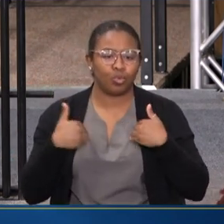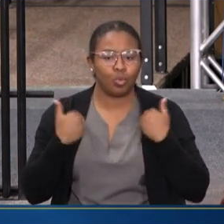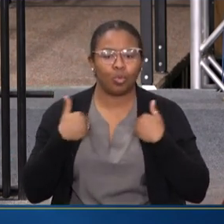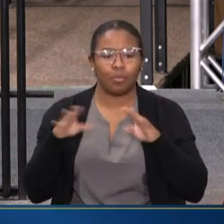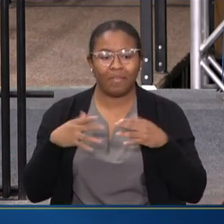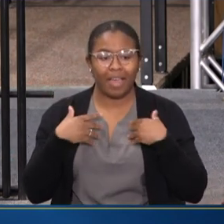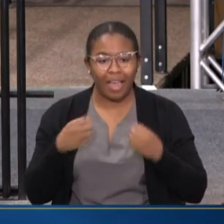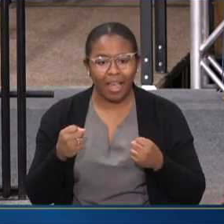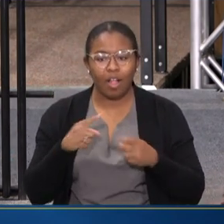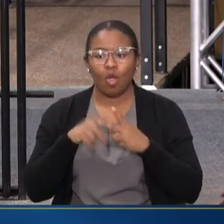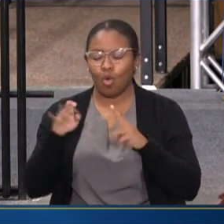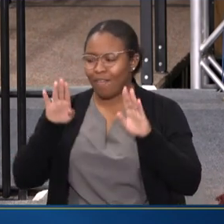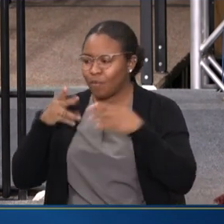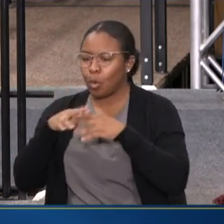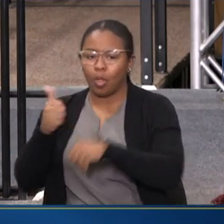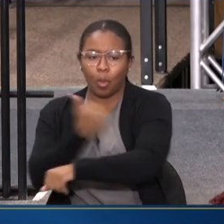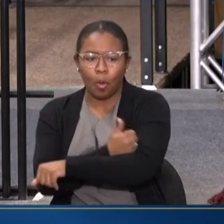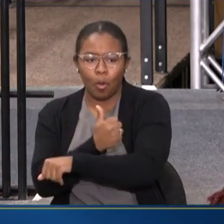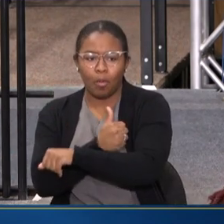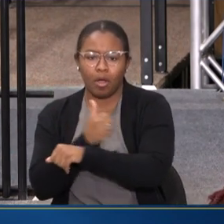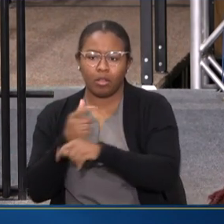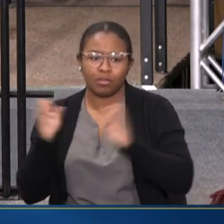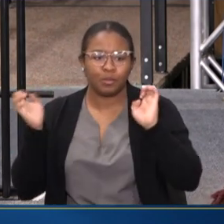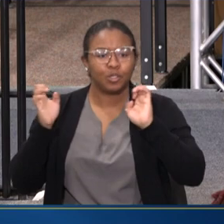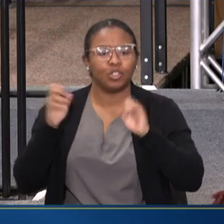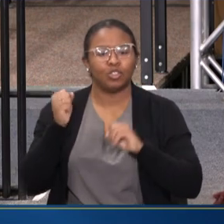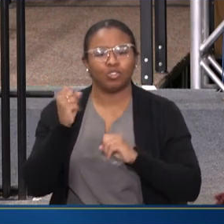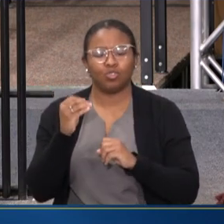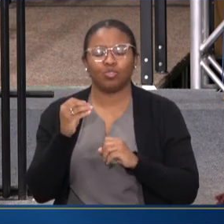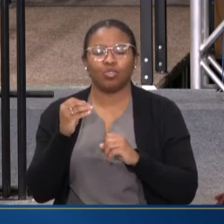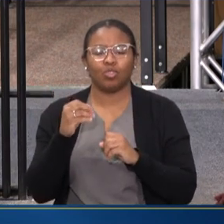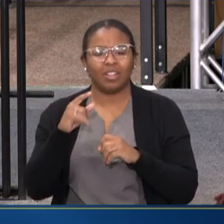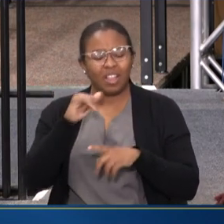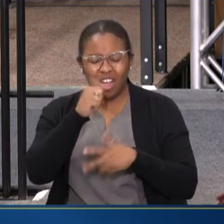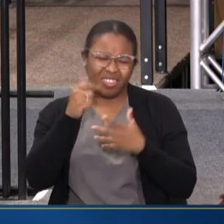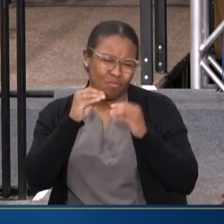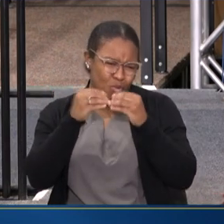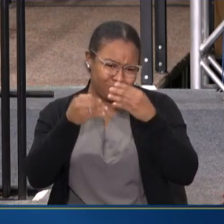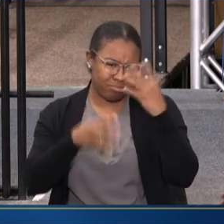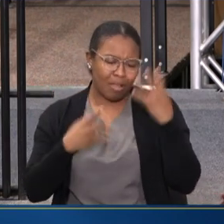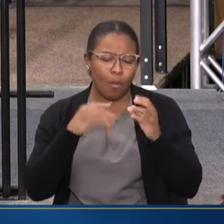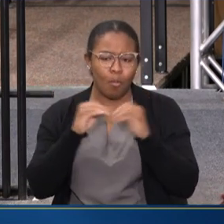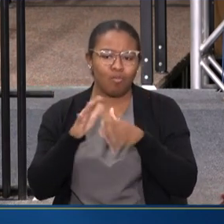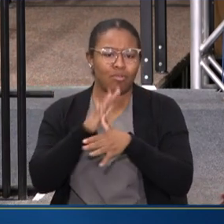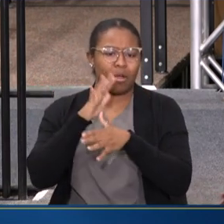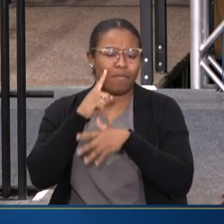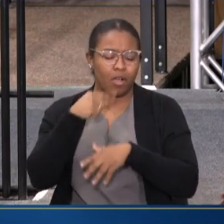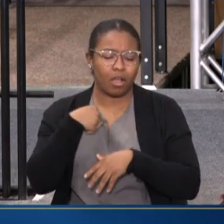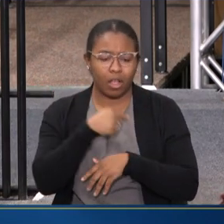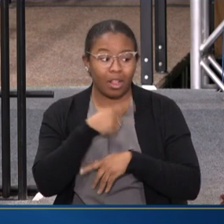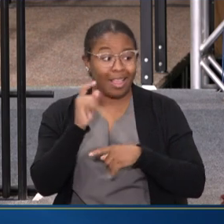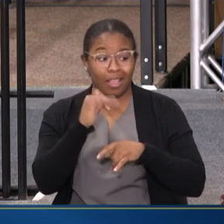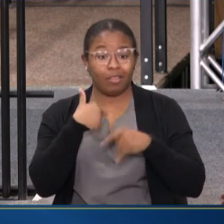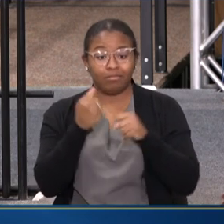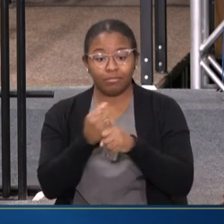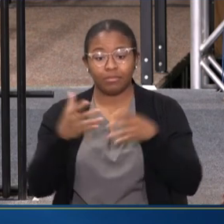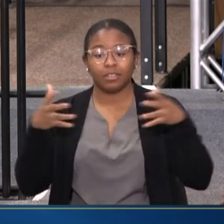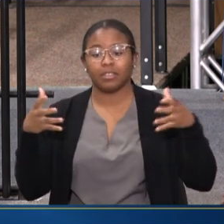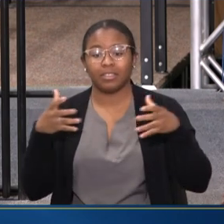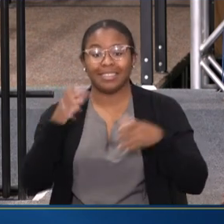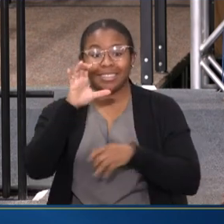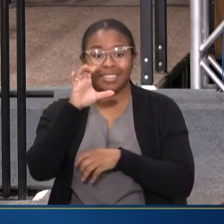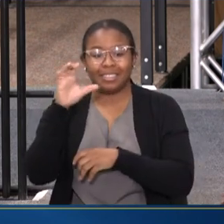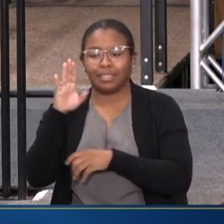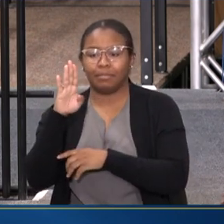THE OVERDOSE EPIDEMIC. ALL OF THESE AREAS, AMONG OTHERS, ARE PRIORITIES FOR SAMHSA. WE'VE ALSO BEEN ABLE TO EXPAND, FOR EXAMPLE, THE